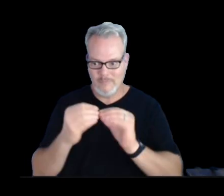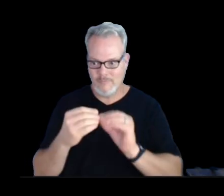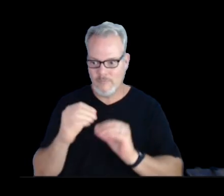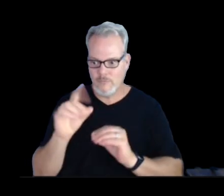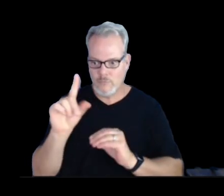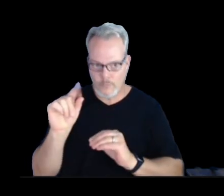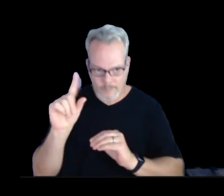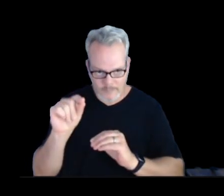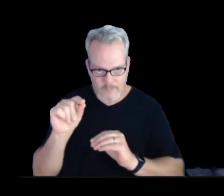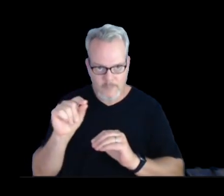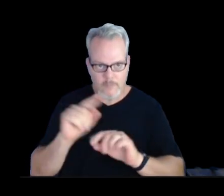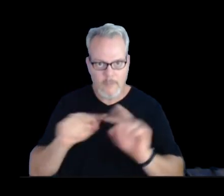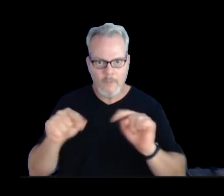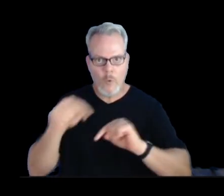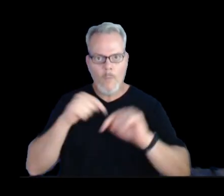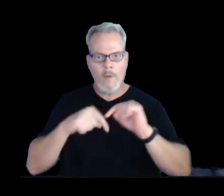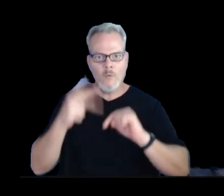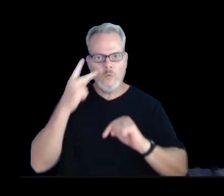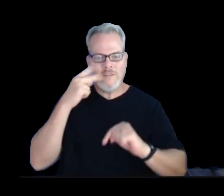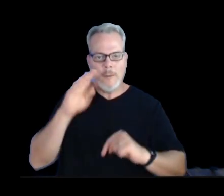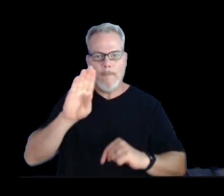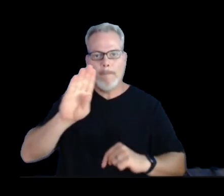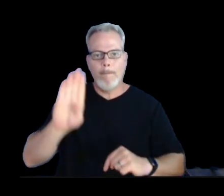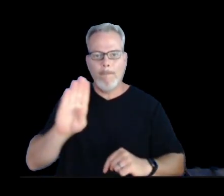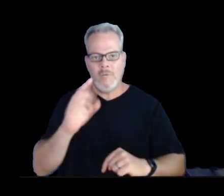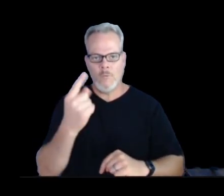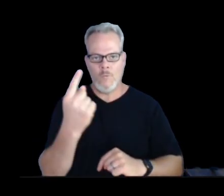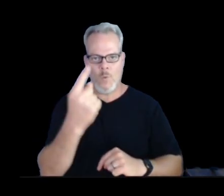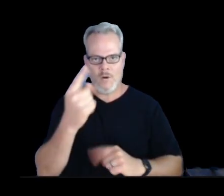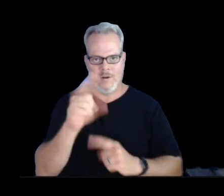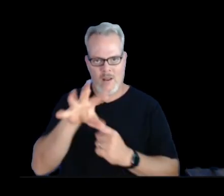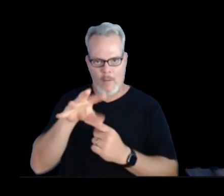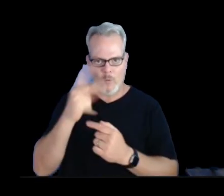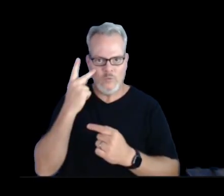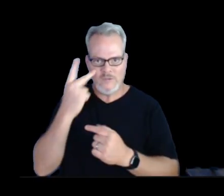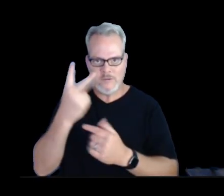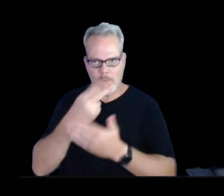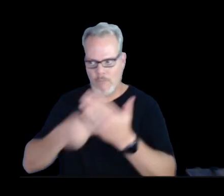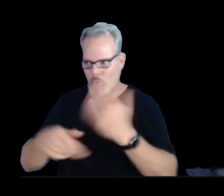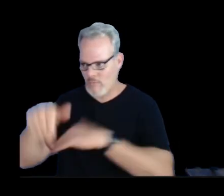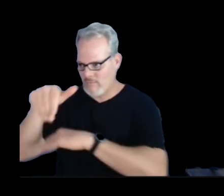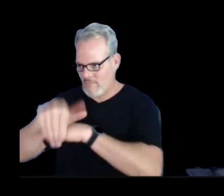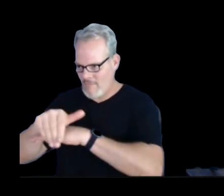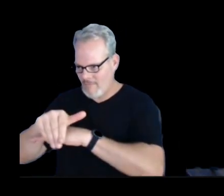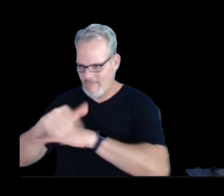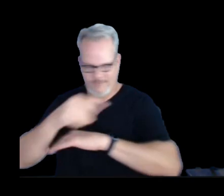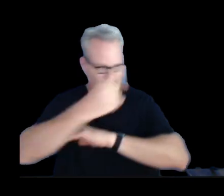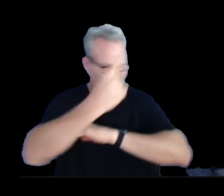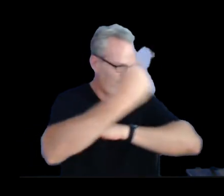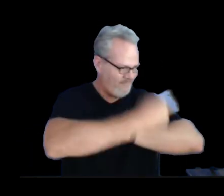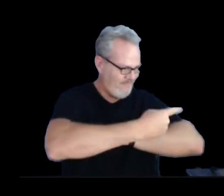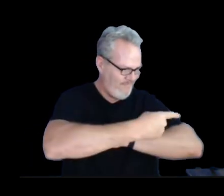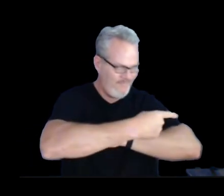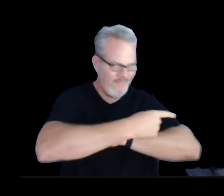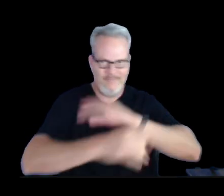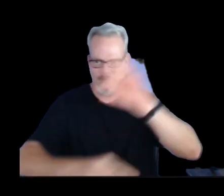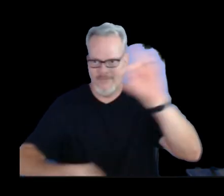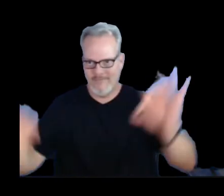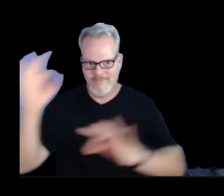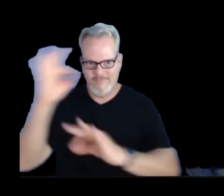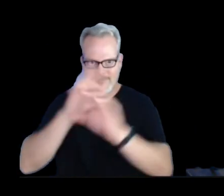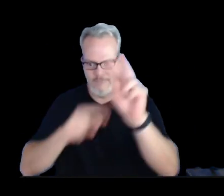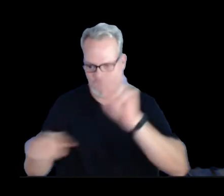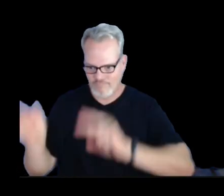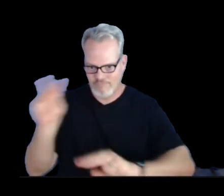camera looking over the last week here, both day and night cycles that shows us both of those sequences. So starting off here, we had that